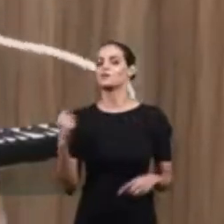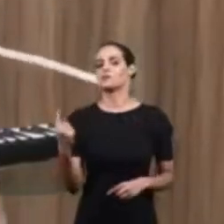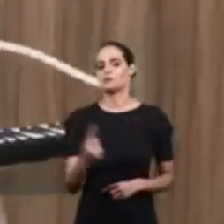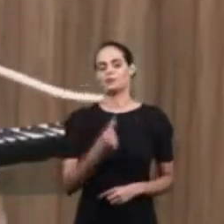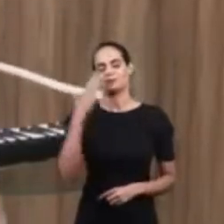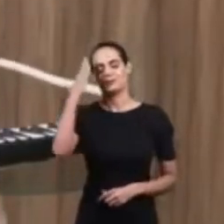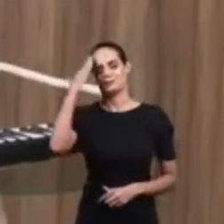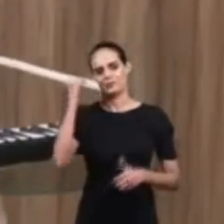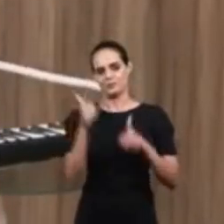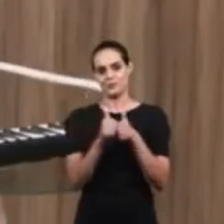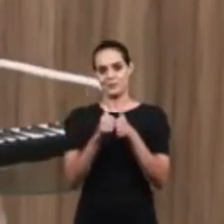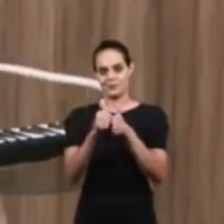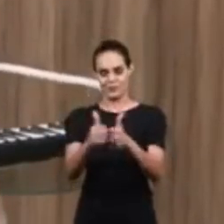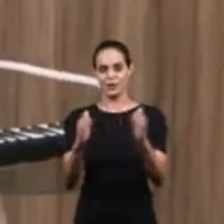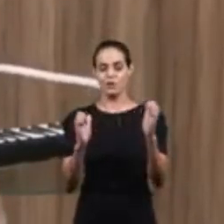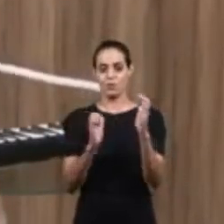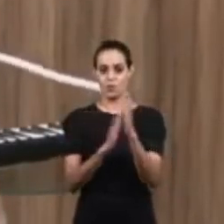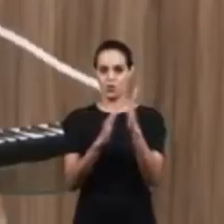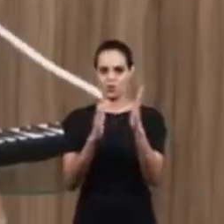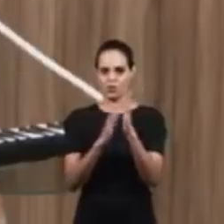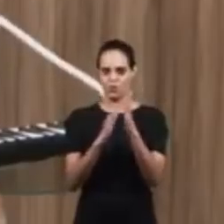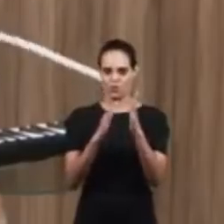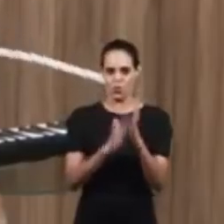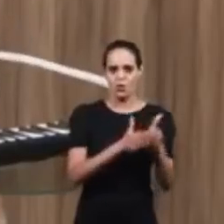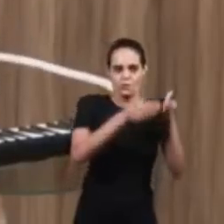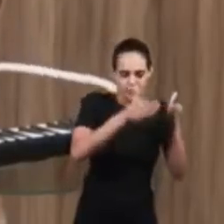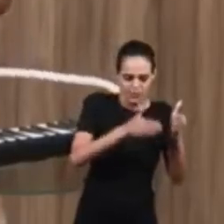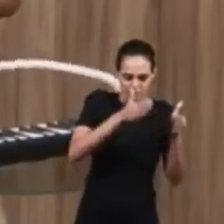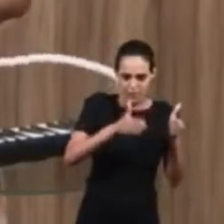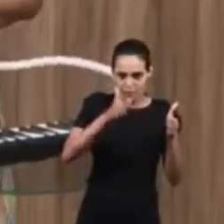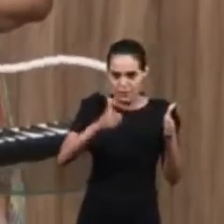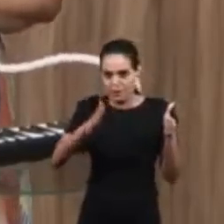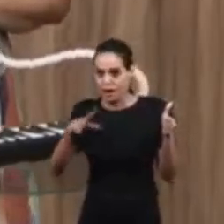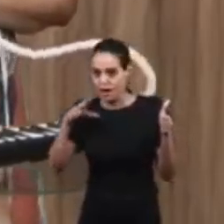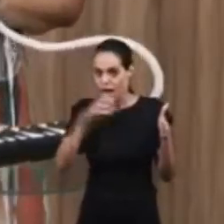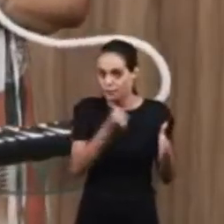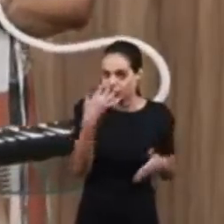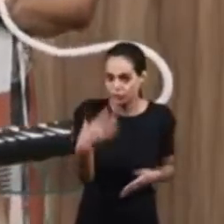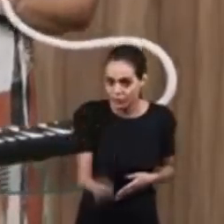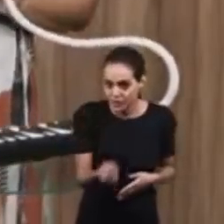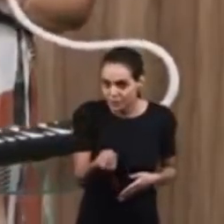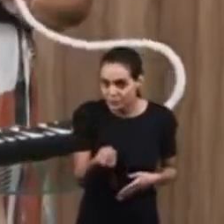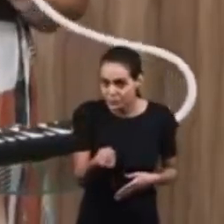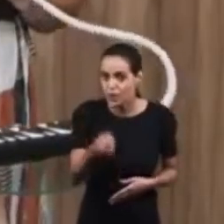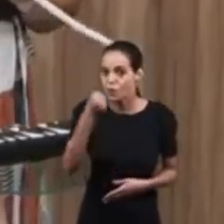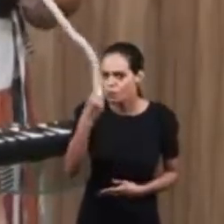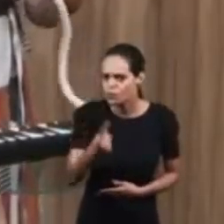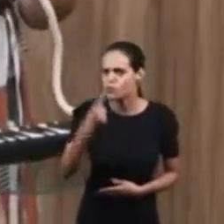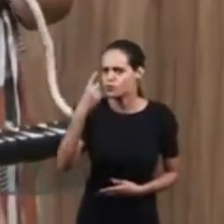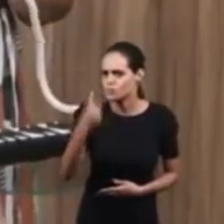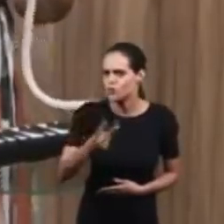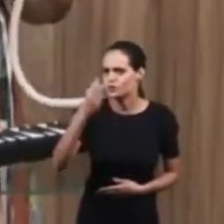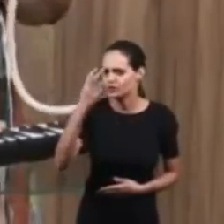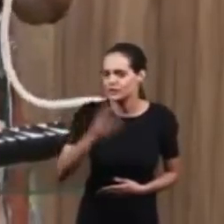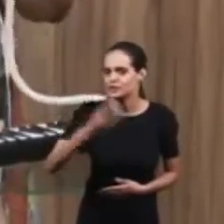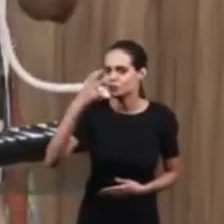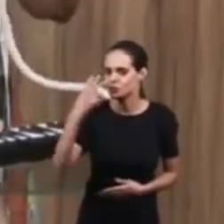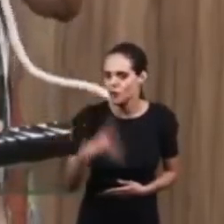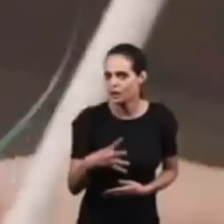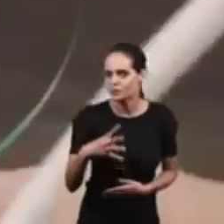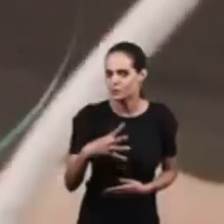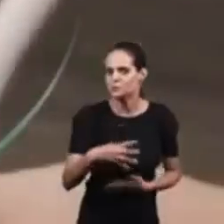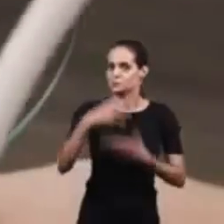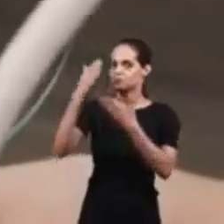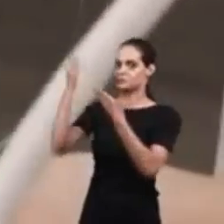But We Know That To Play Along With The Song We Have To Play Faster Let's Count One